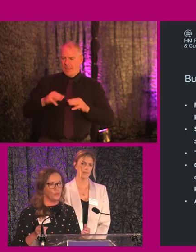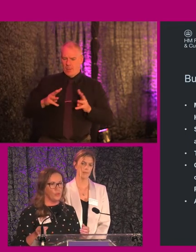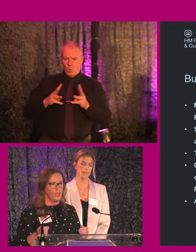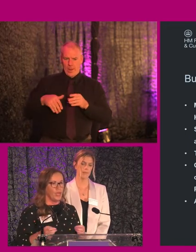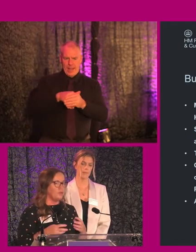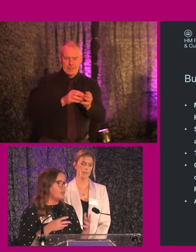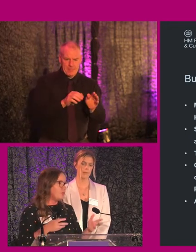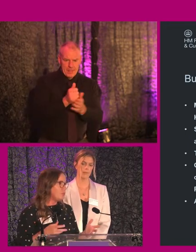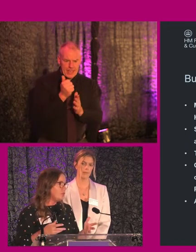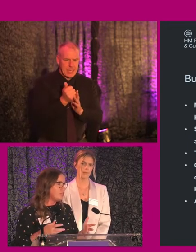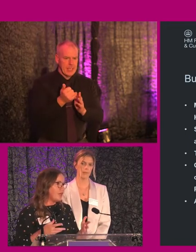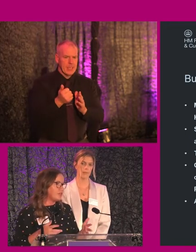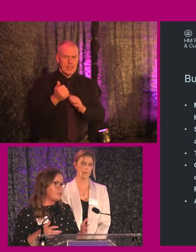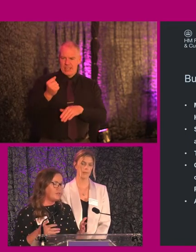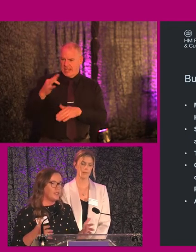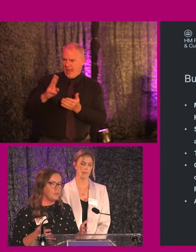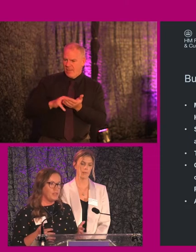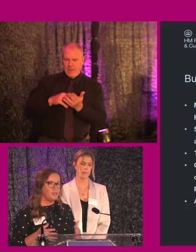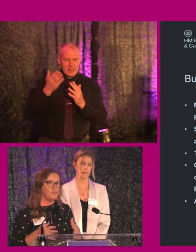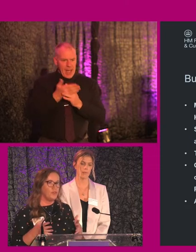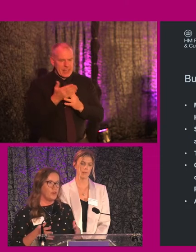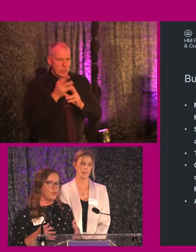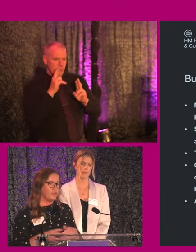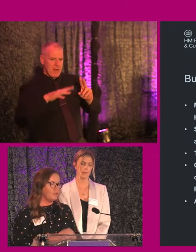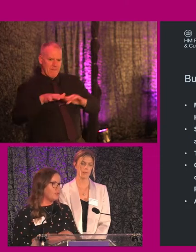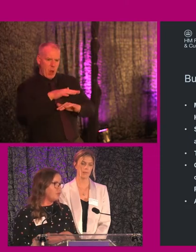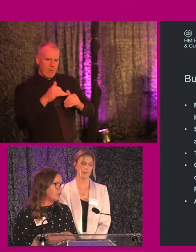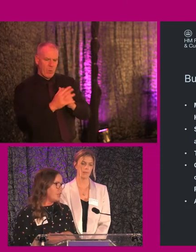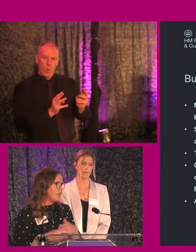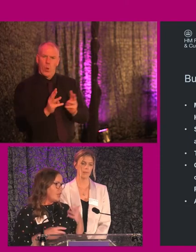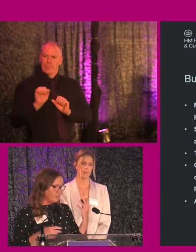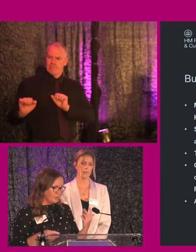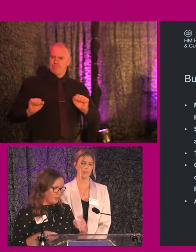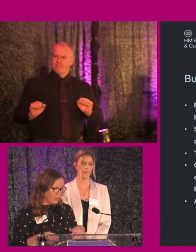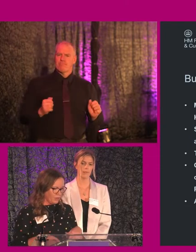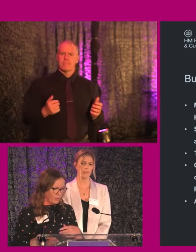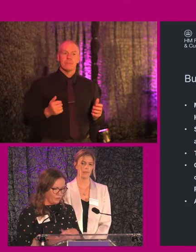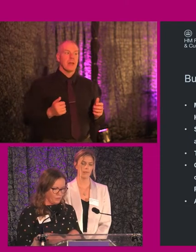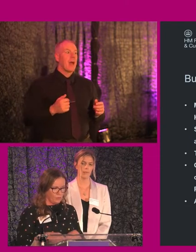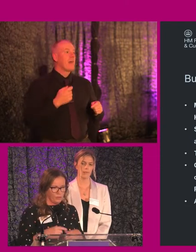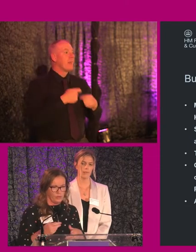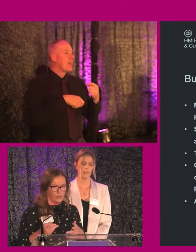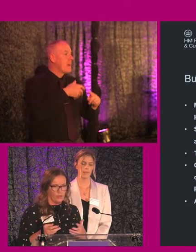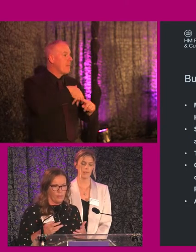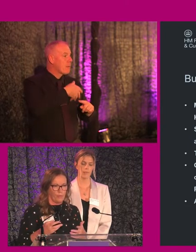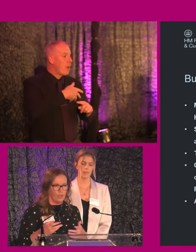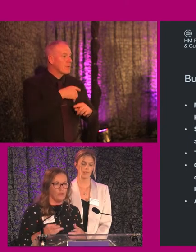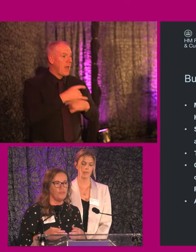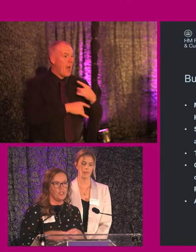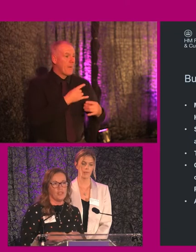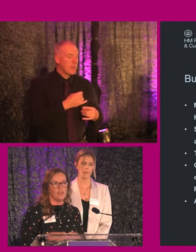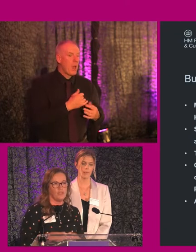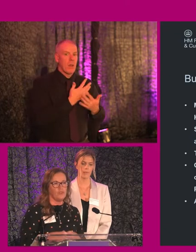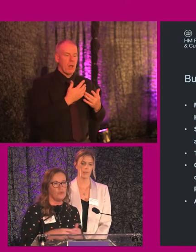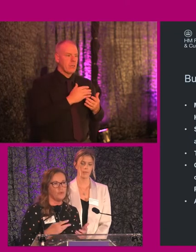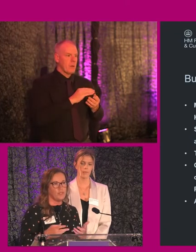we do? How do our people need to access the right spaces for the work that they're involved in? And obviously in the background, there was a lot of